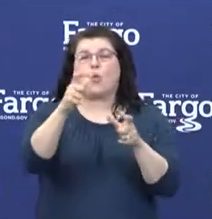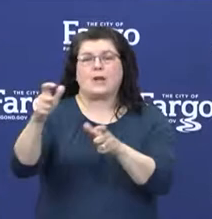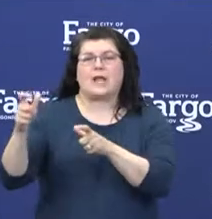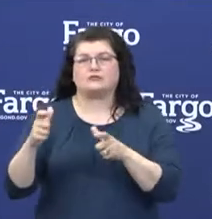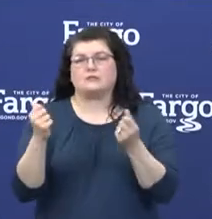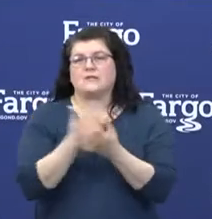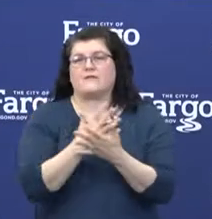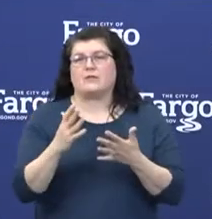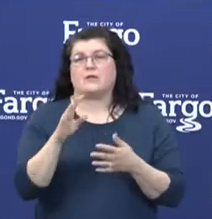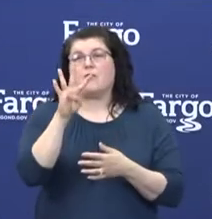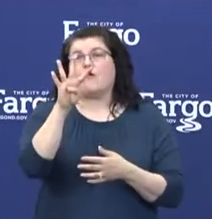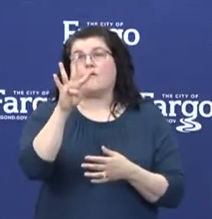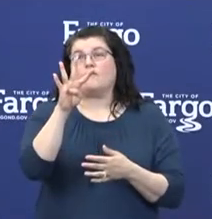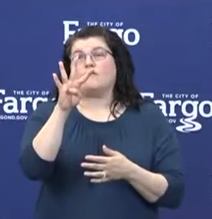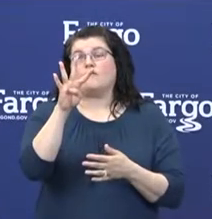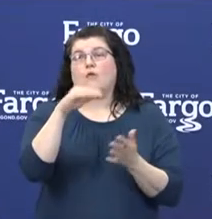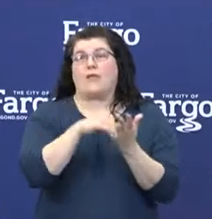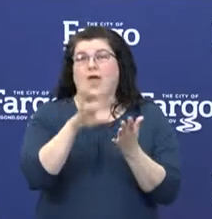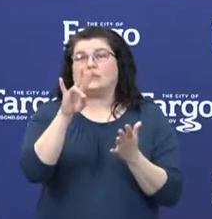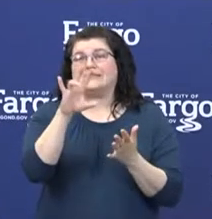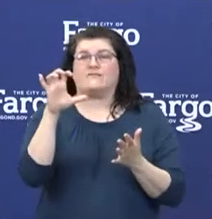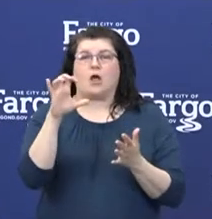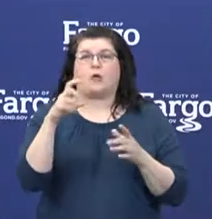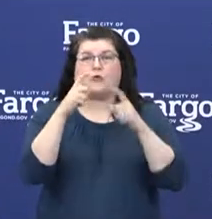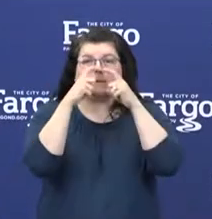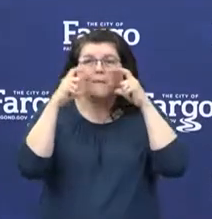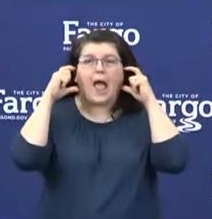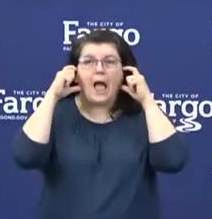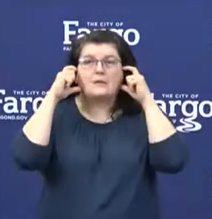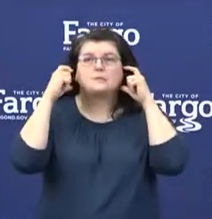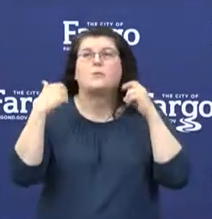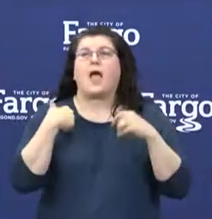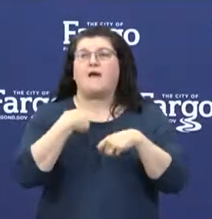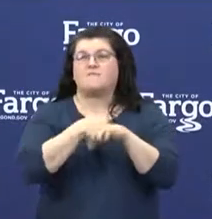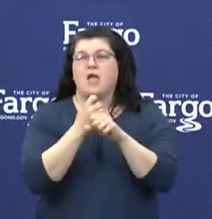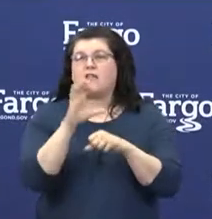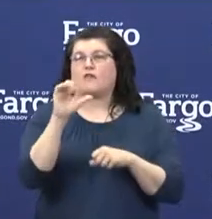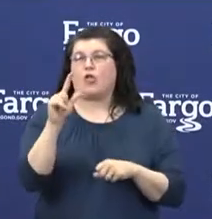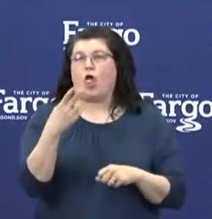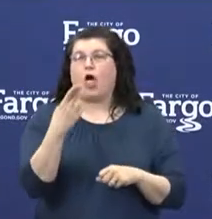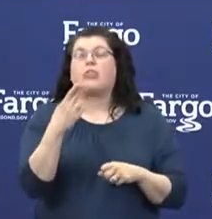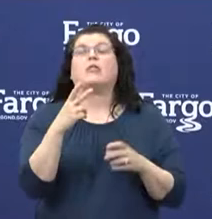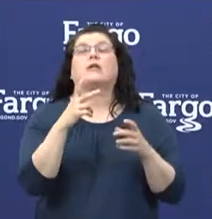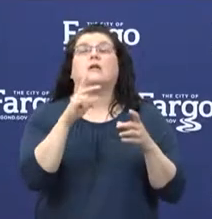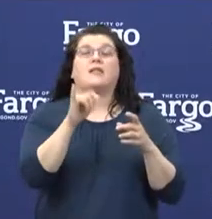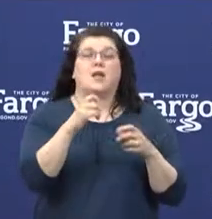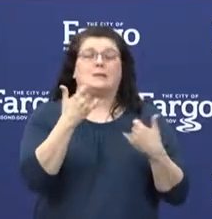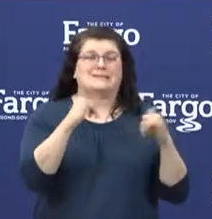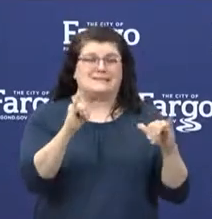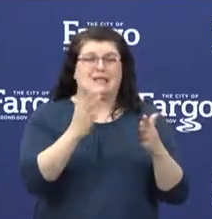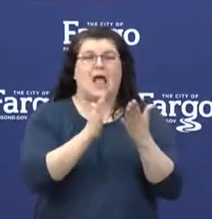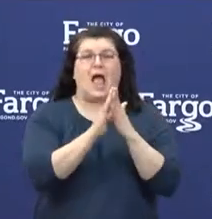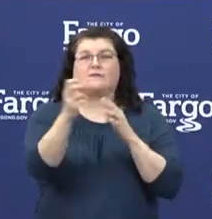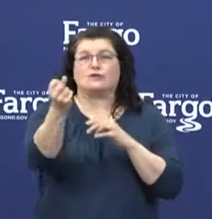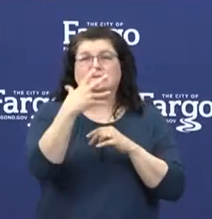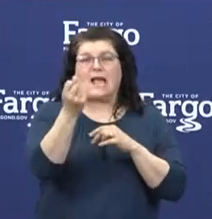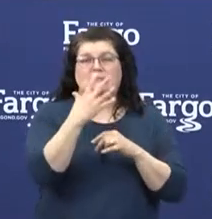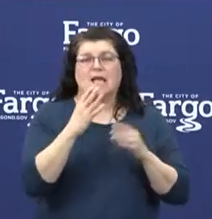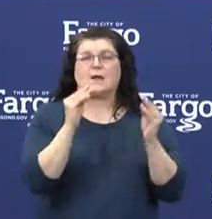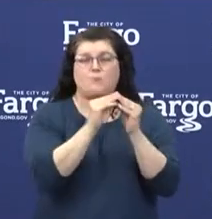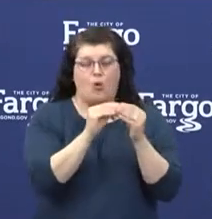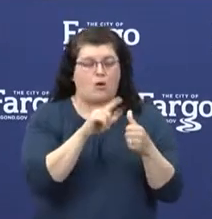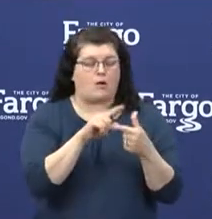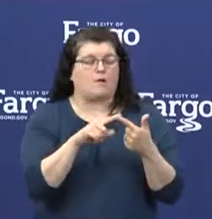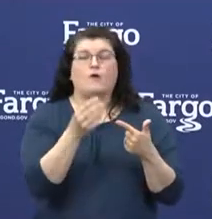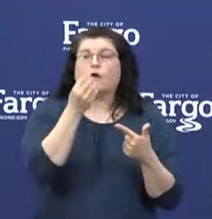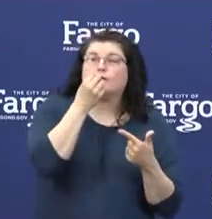receiving. Over 4,700 cloth masks that, again, would offer or ask you to continue to send those. And then also for the food and